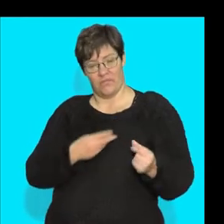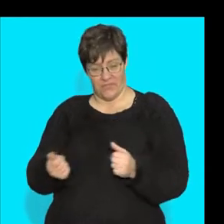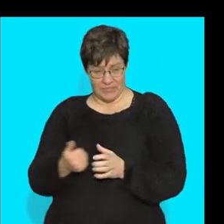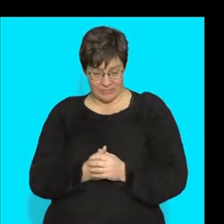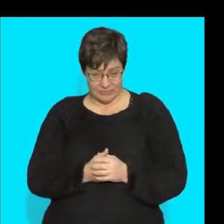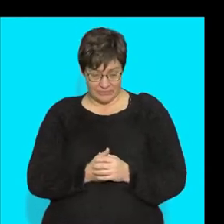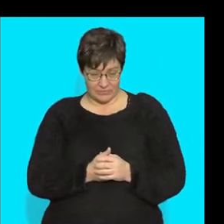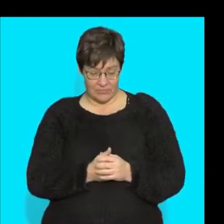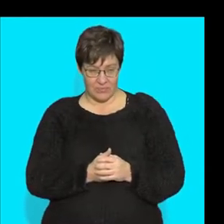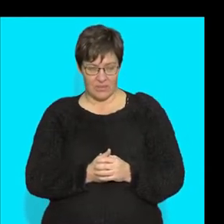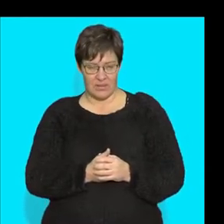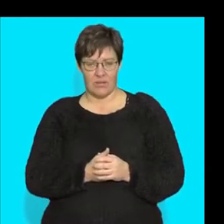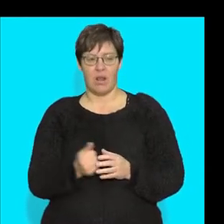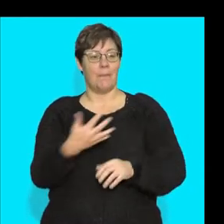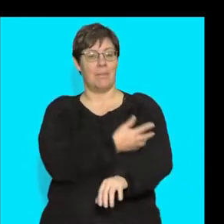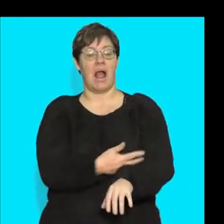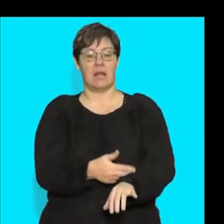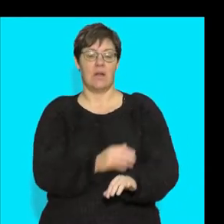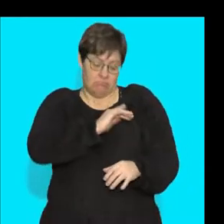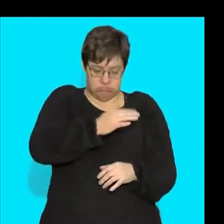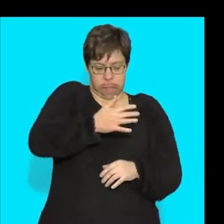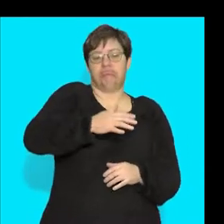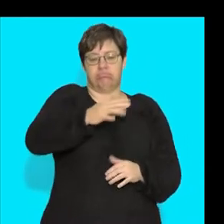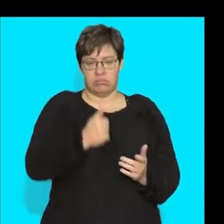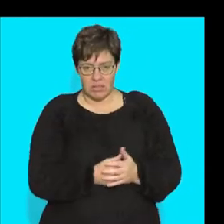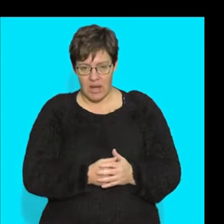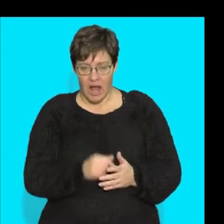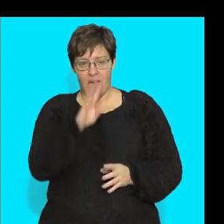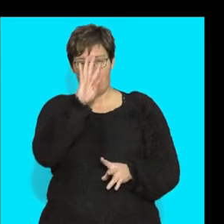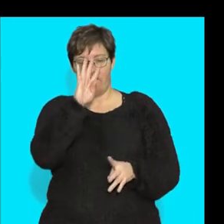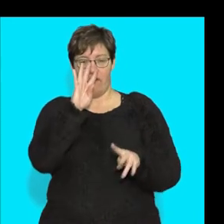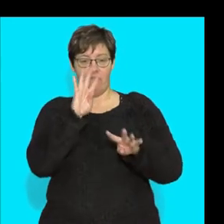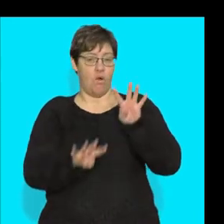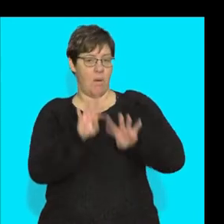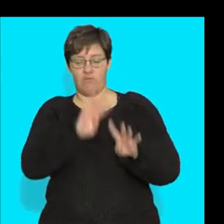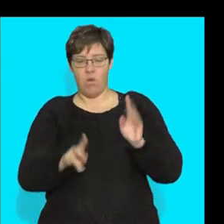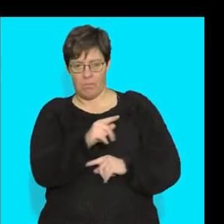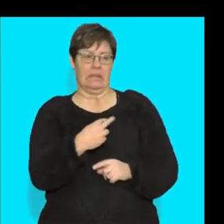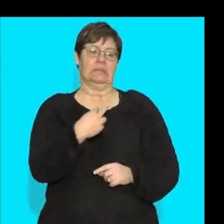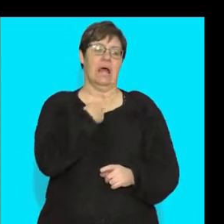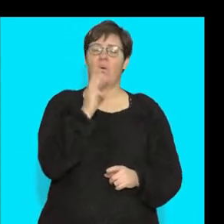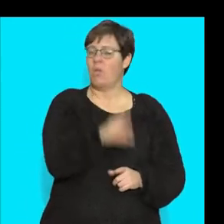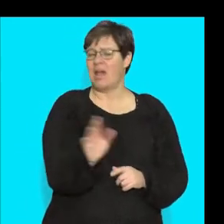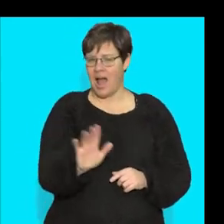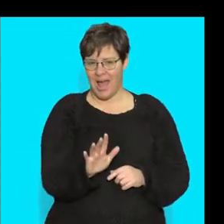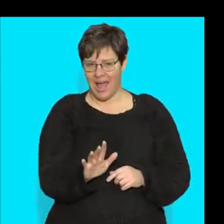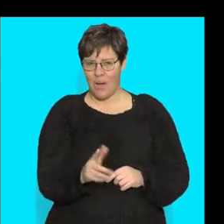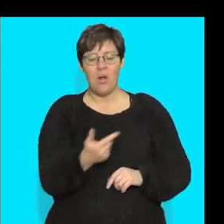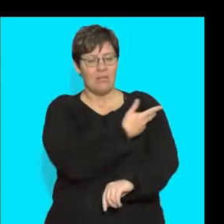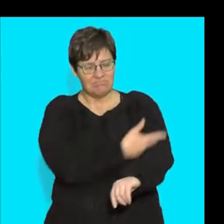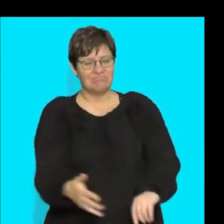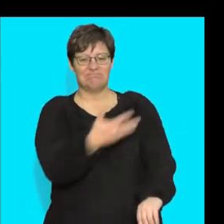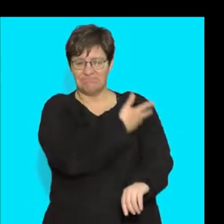your, all right, you don't want your blood vessels to be a four-by-four track, because then they're going to get stuck, and we're going to get